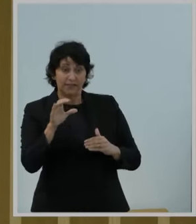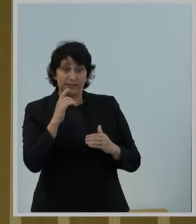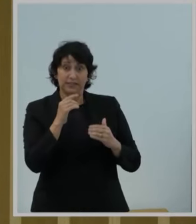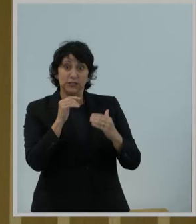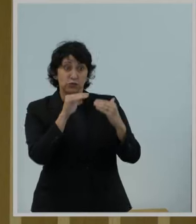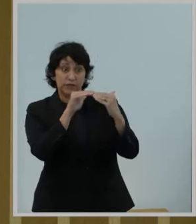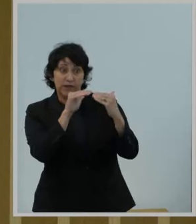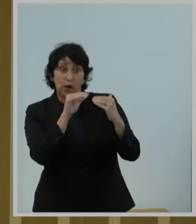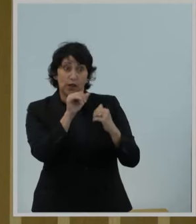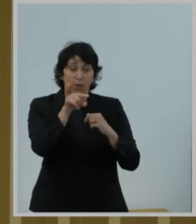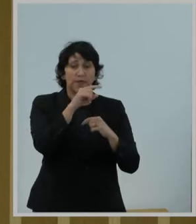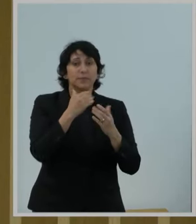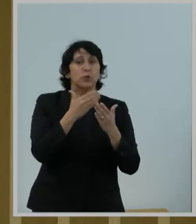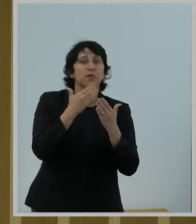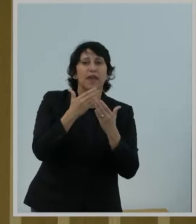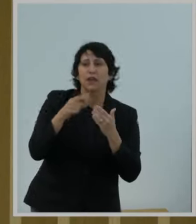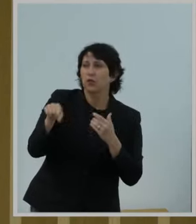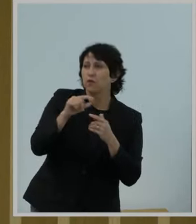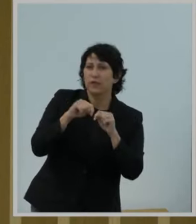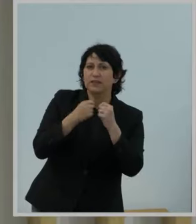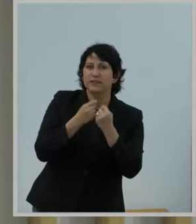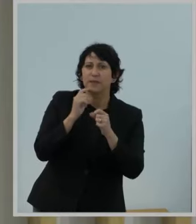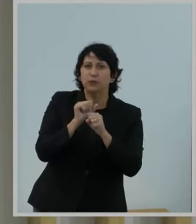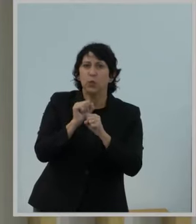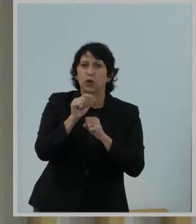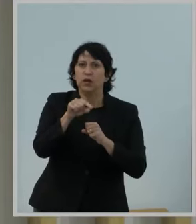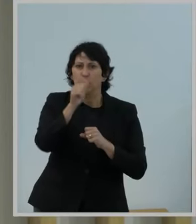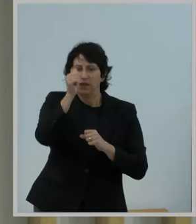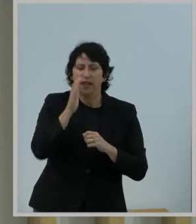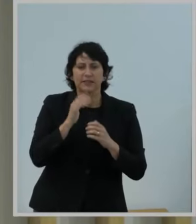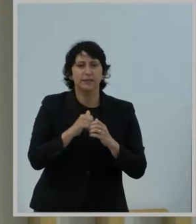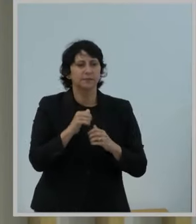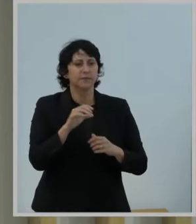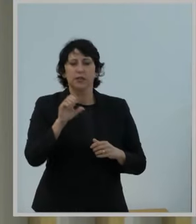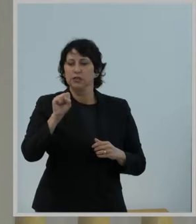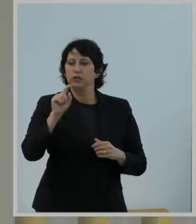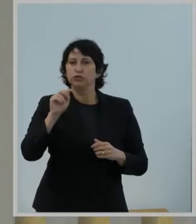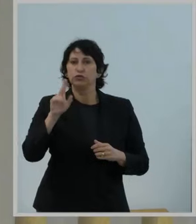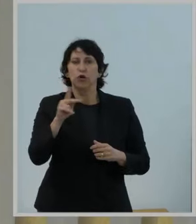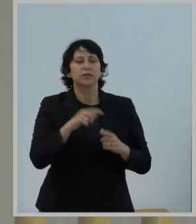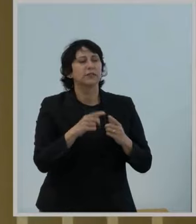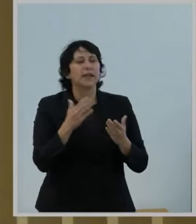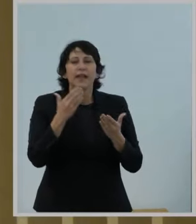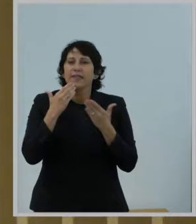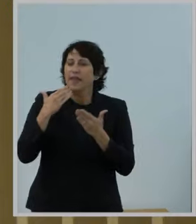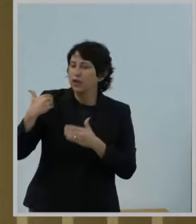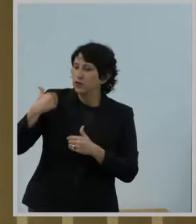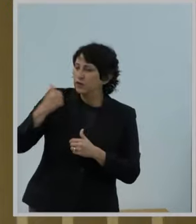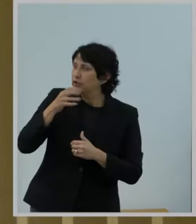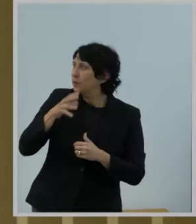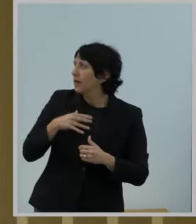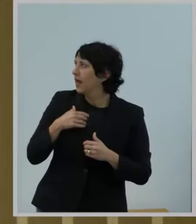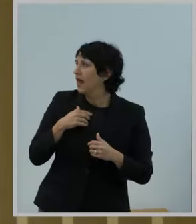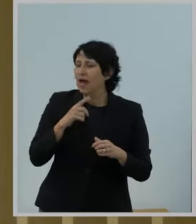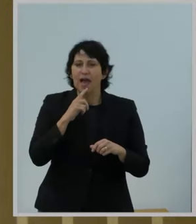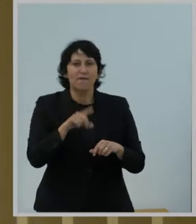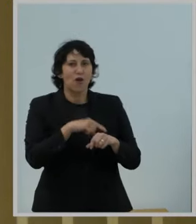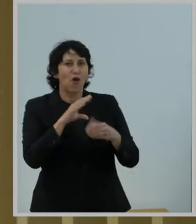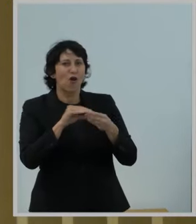a piece of that. So thanks again to the team for the work on this. Commissioner Starks. Yes, thank you, Madam Chairwoman. I'll have a longer statement.